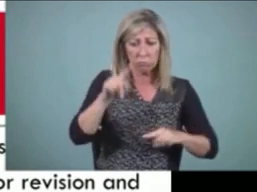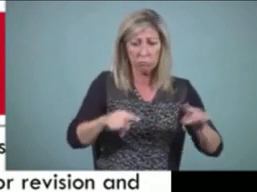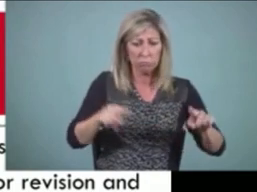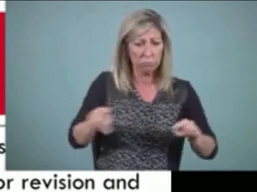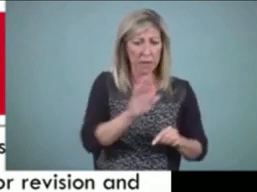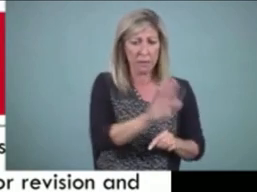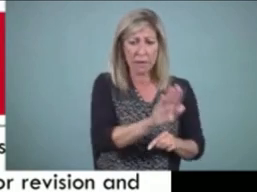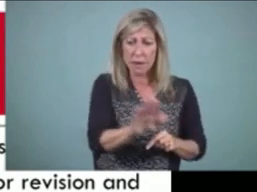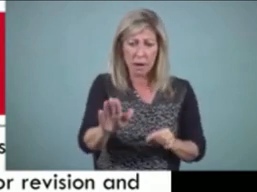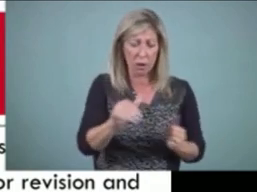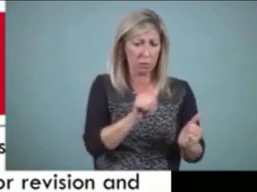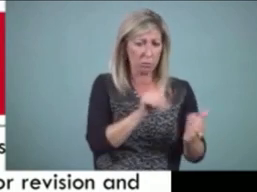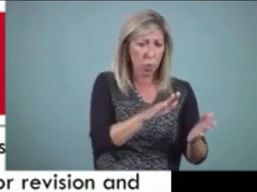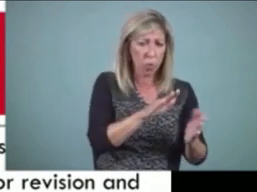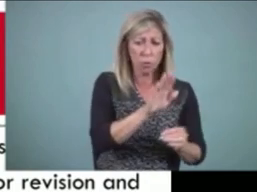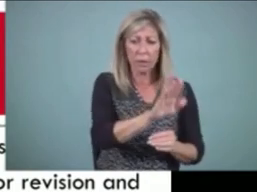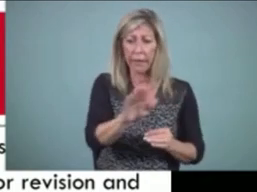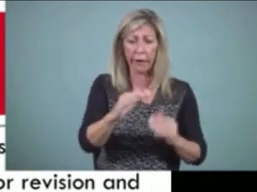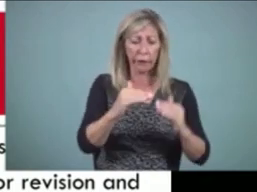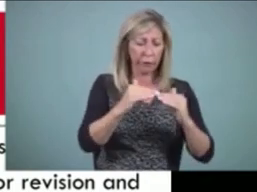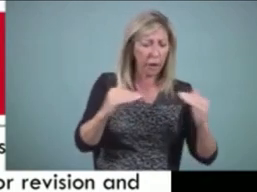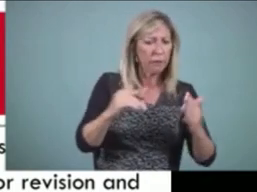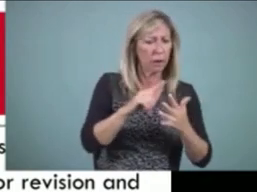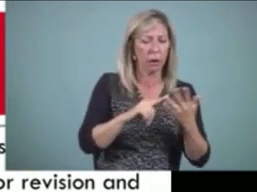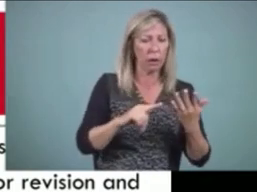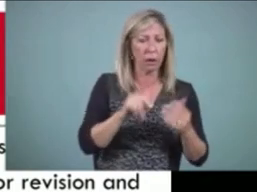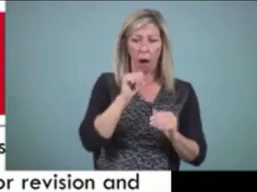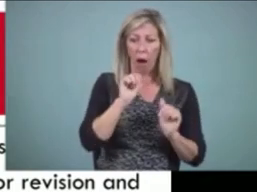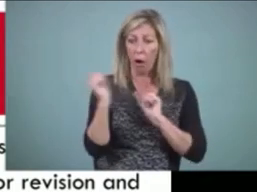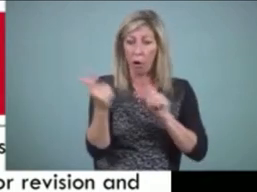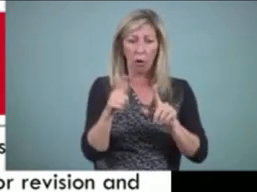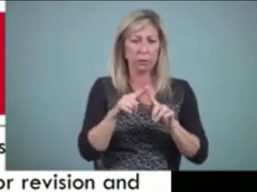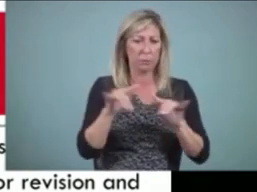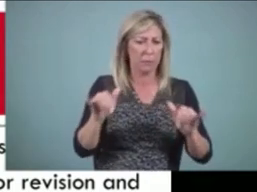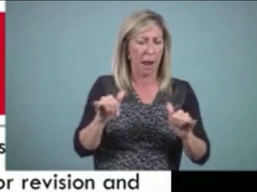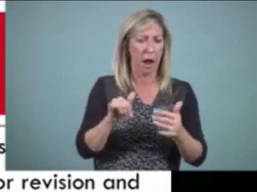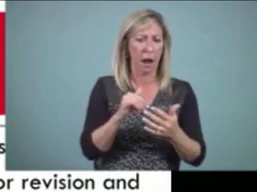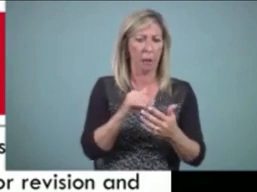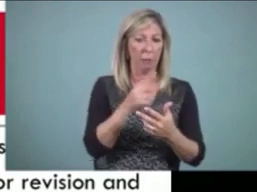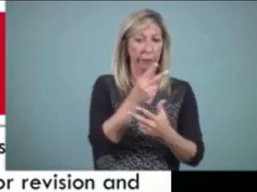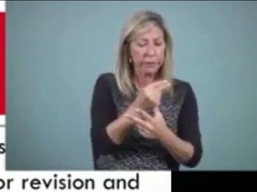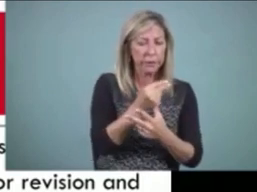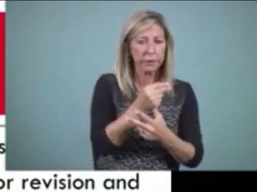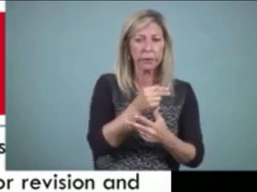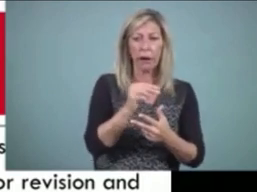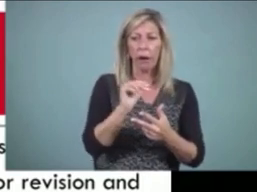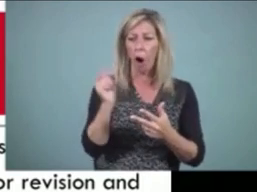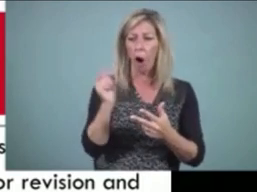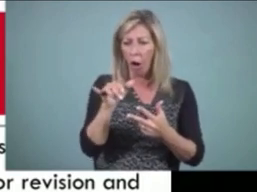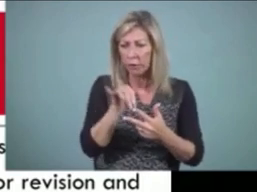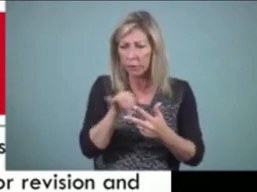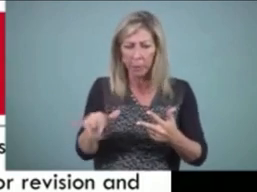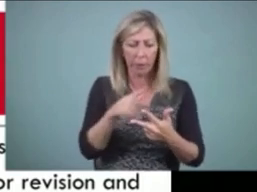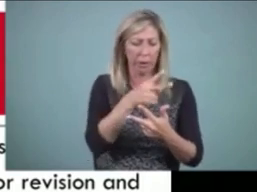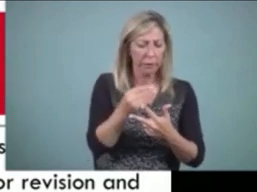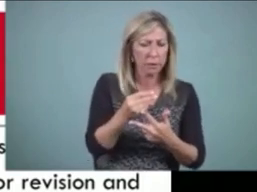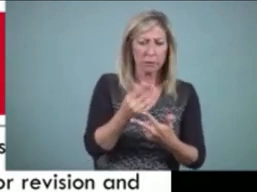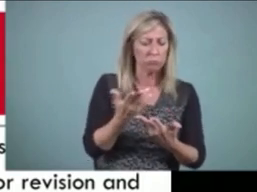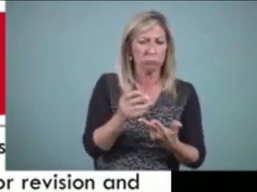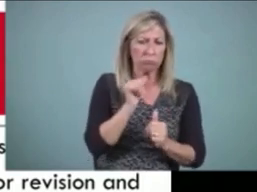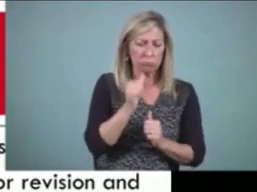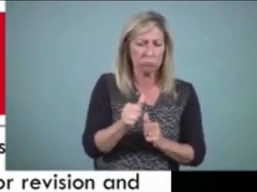That being said, I think most of you, or at least some of you today, probably work as itinerant teachers and that if you're working